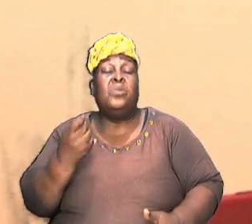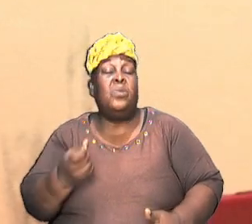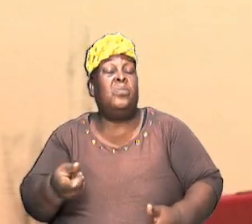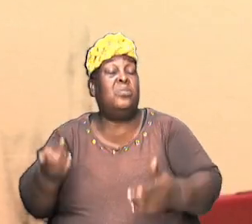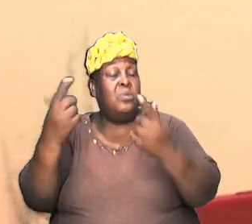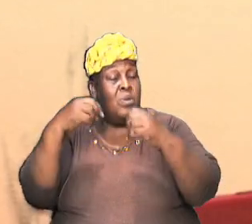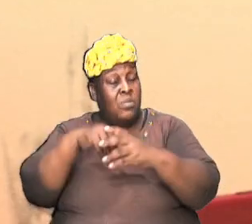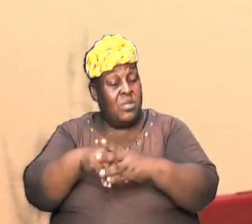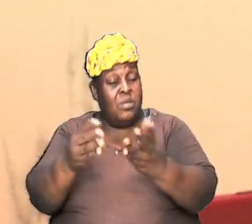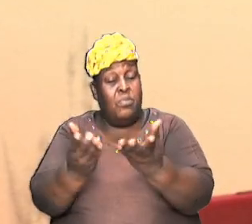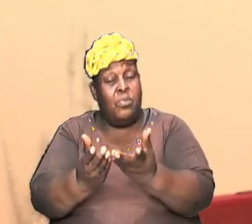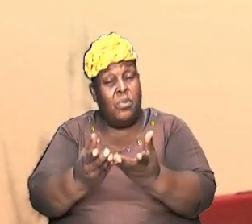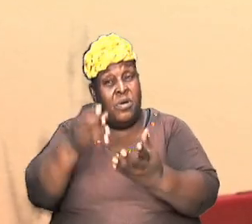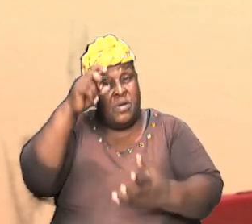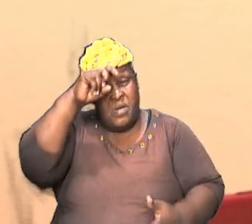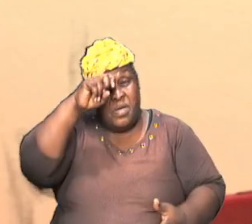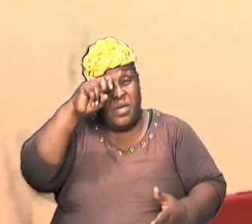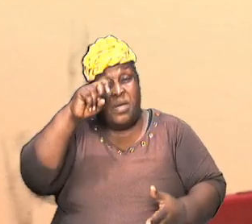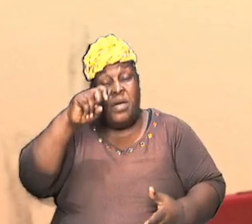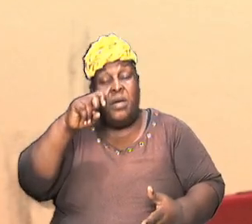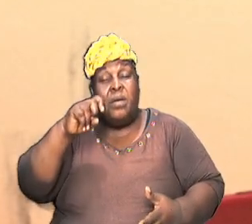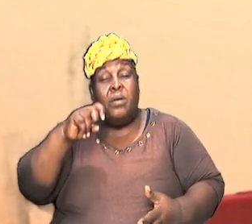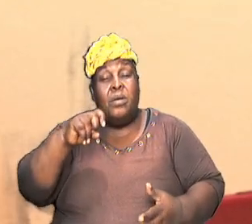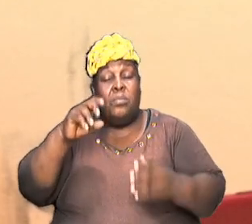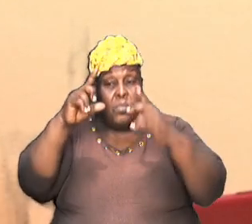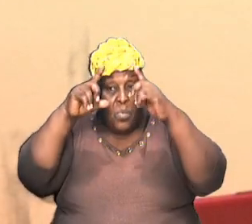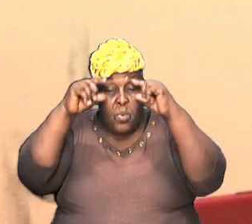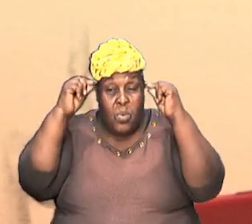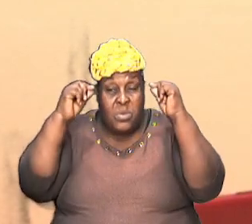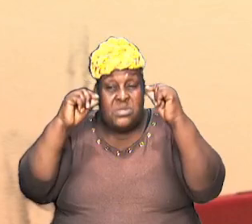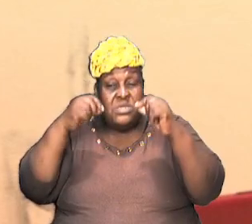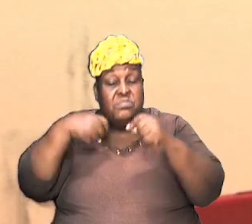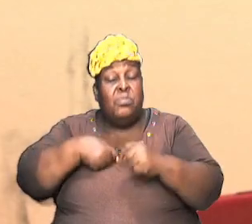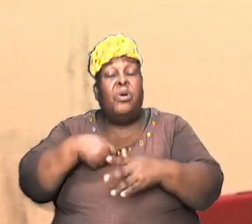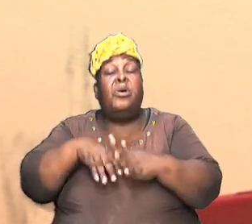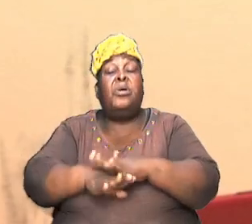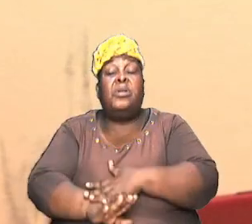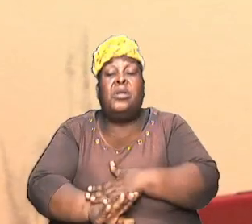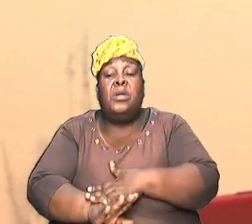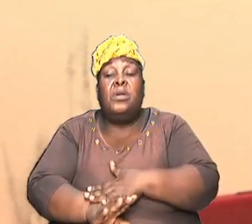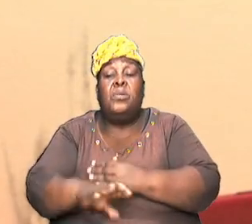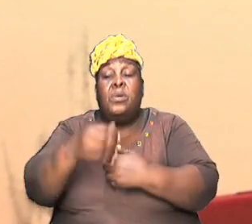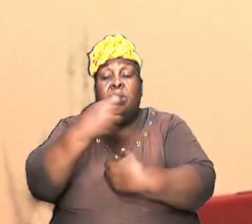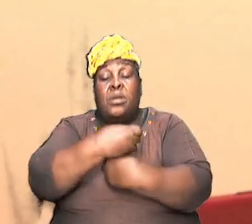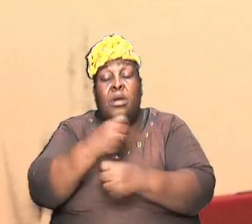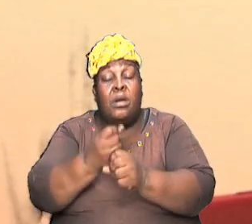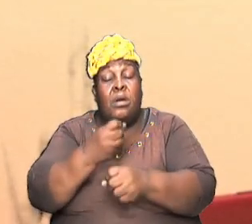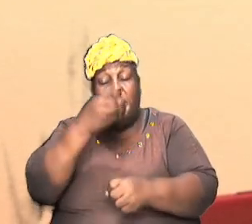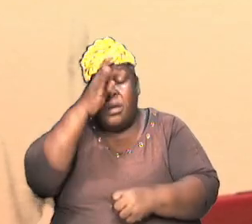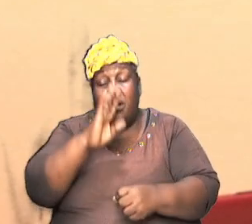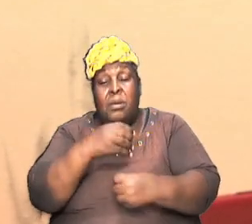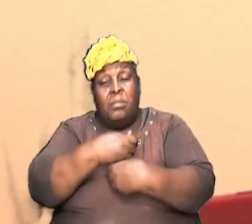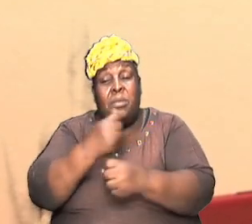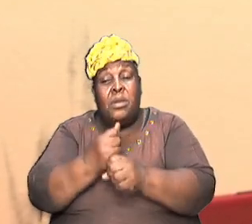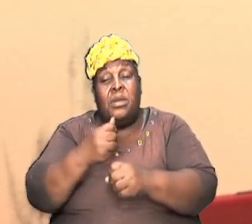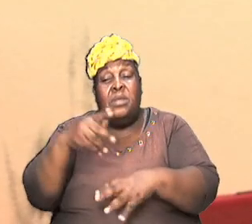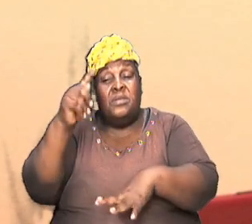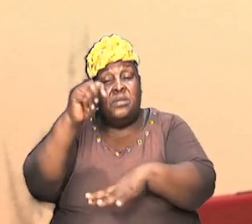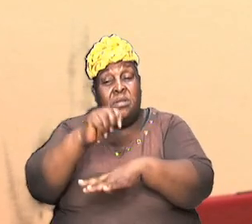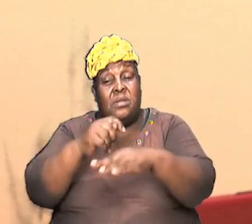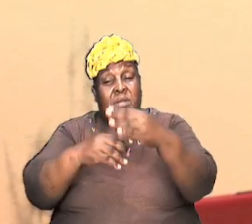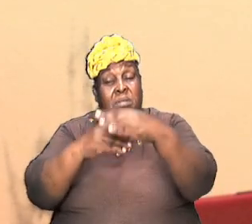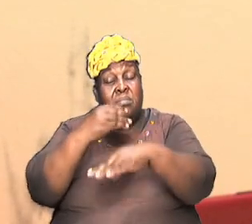after the birth of Moses after they grew and when God was setting up the tabernacle and all of those things and